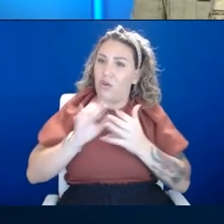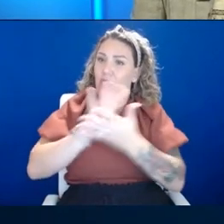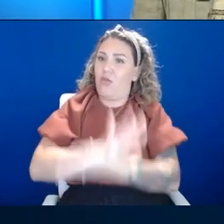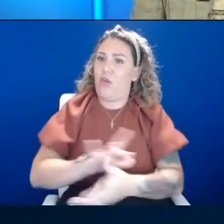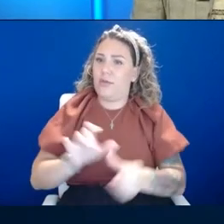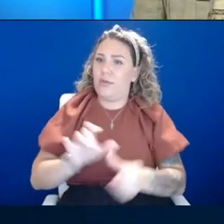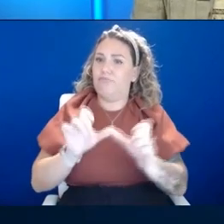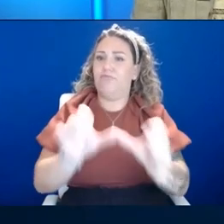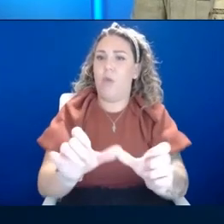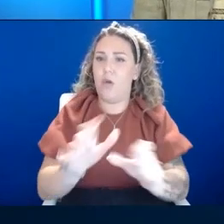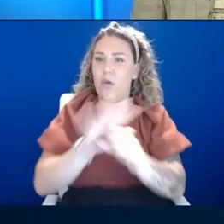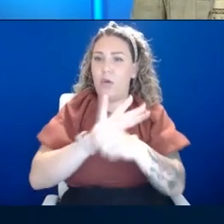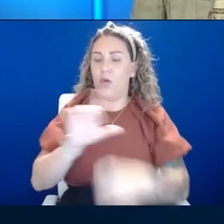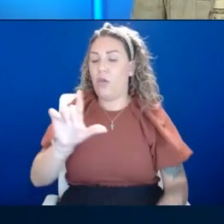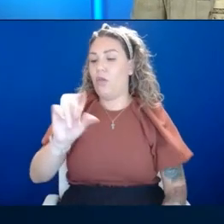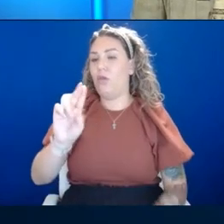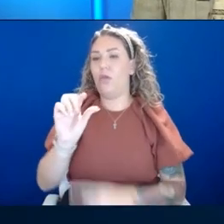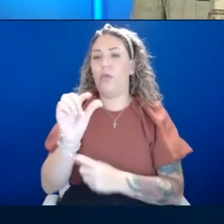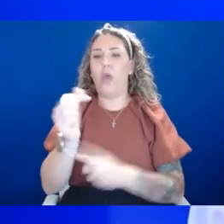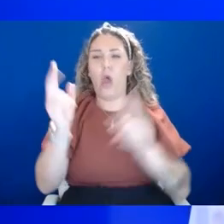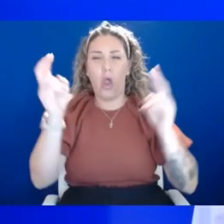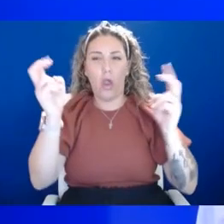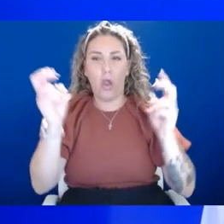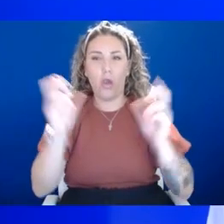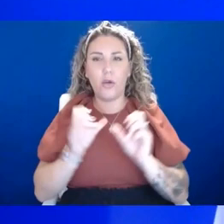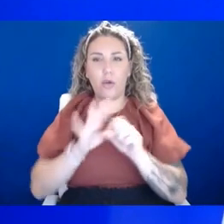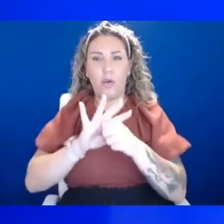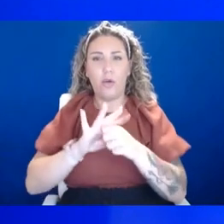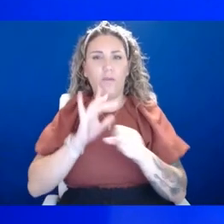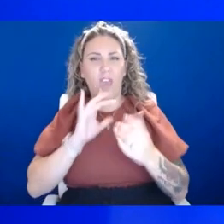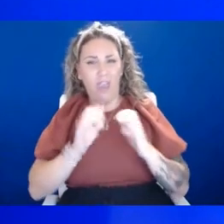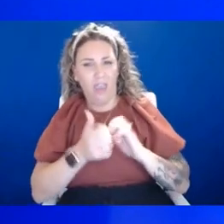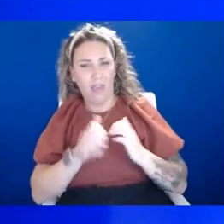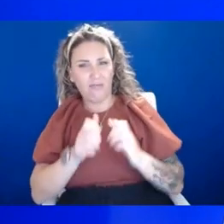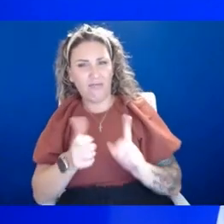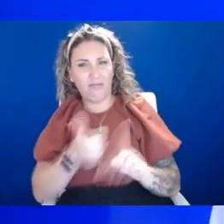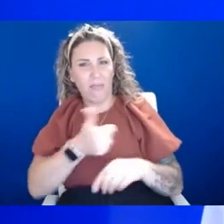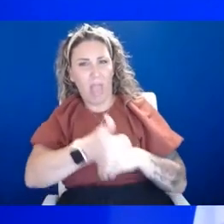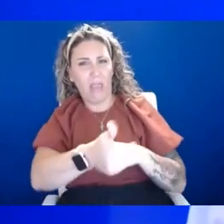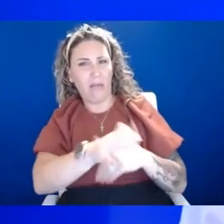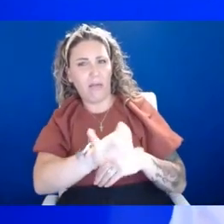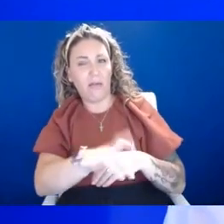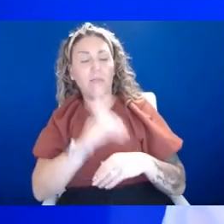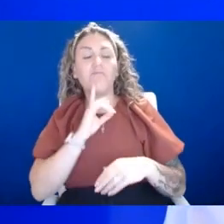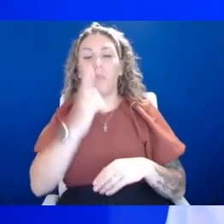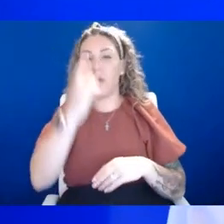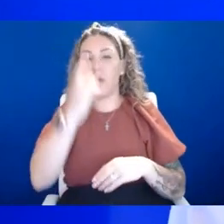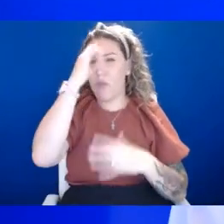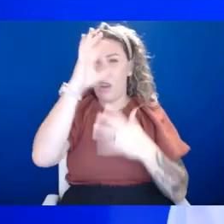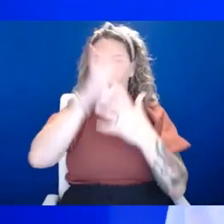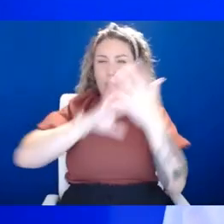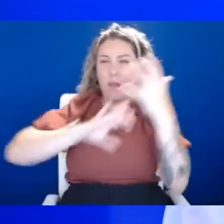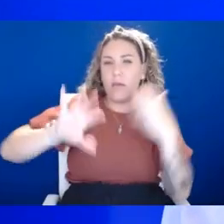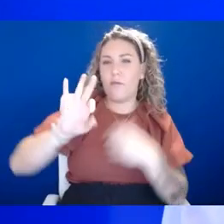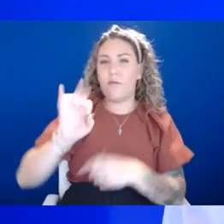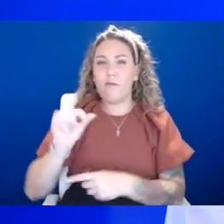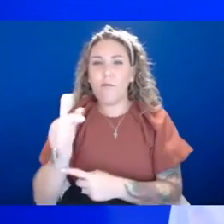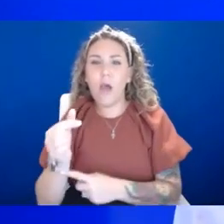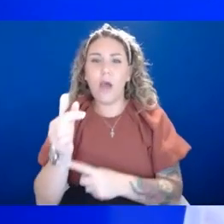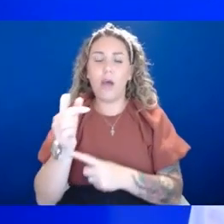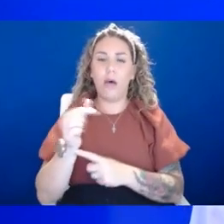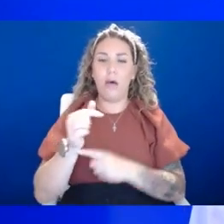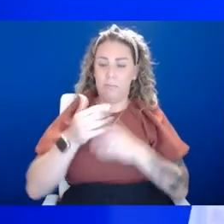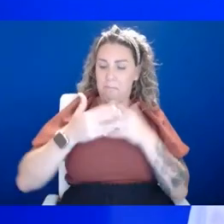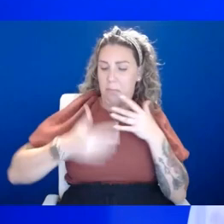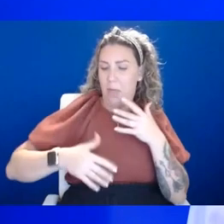clots be to blame and how would we fix that? Yeah, mean, certainly for things like, uh, brain fog, you know, the blood clots, they will reduce the